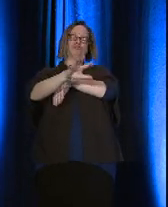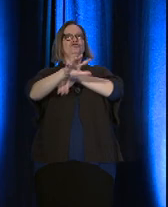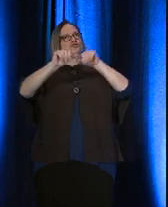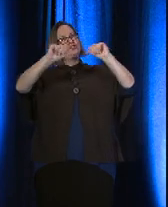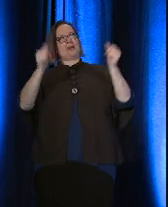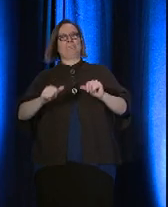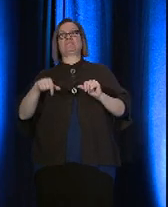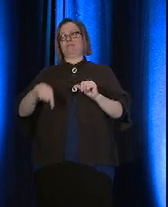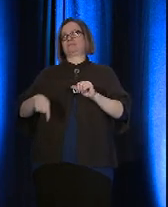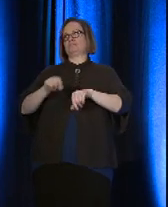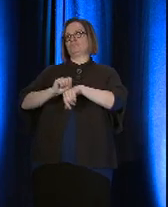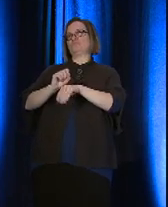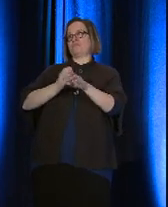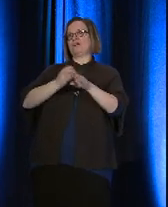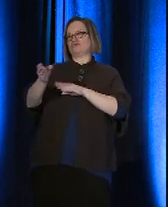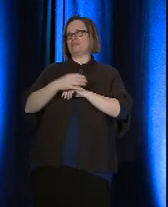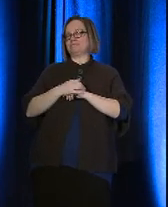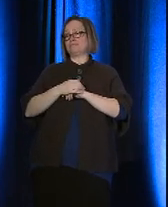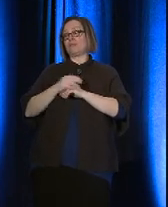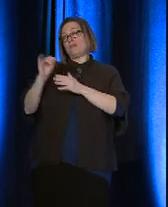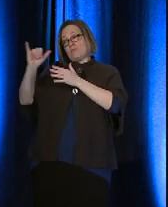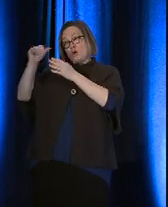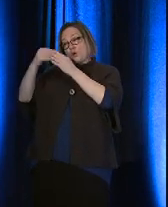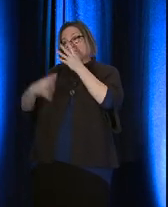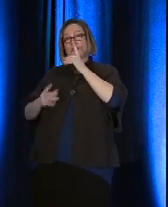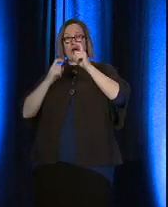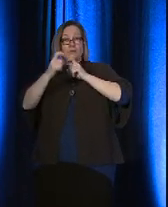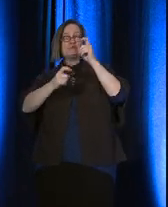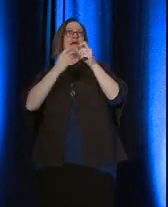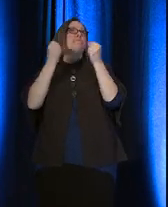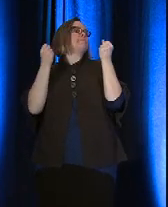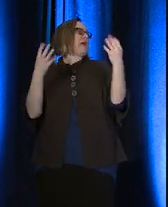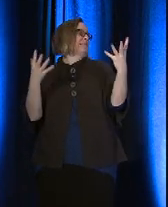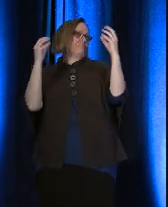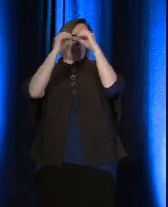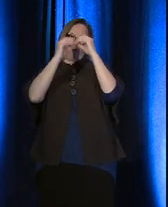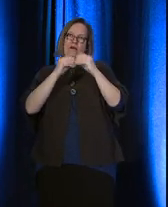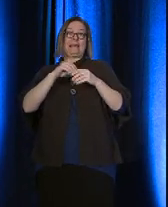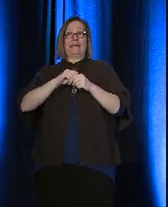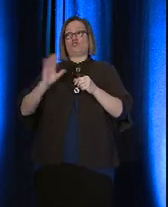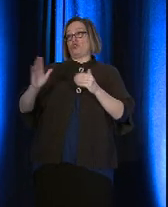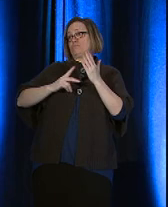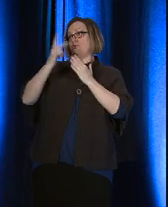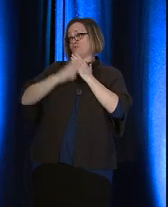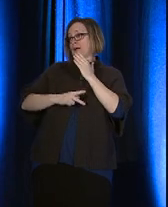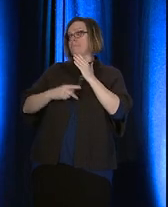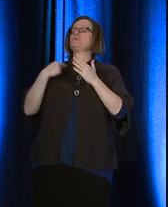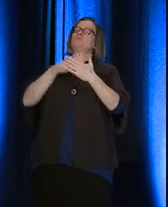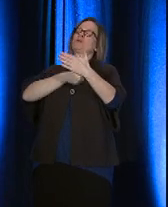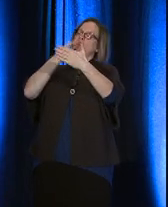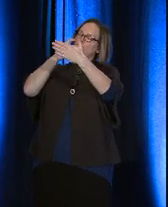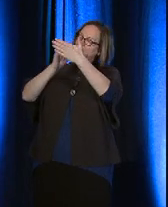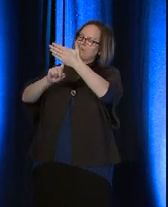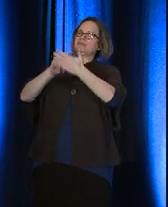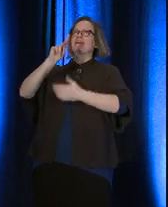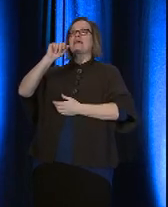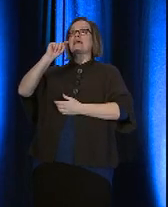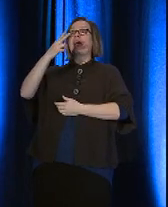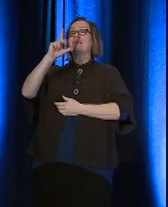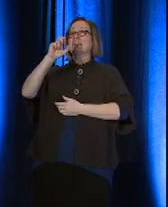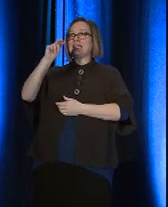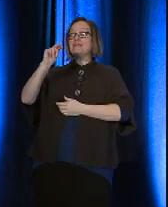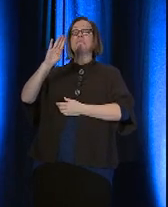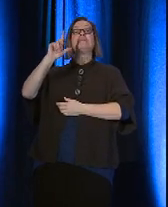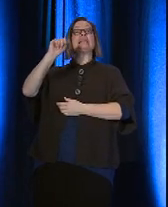And for these contributions and the many, many others noted in the conference program, we recognize Kathleen Blake Yancey with the